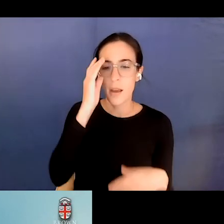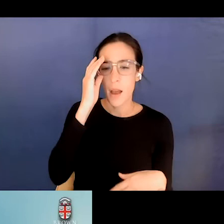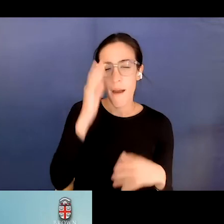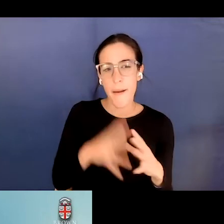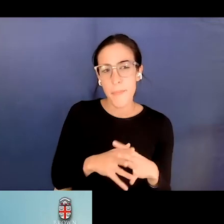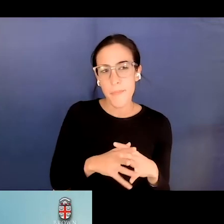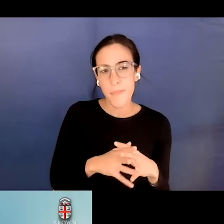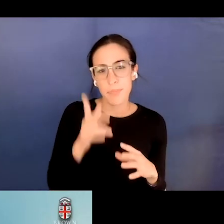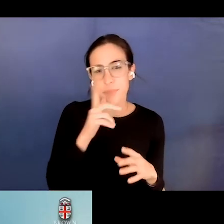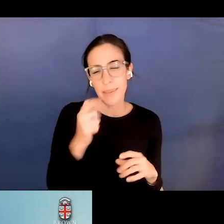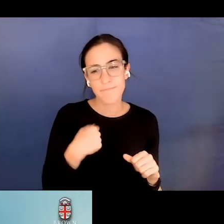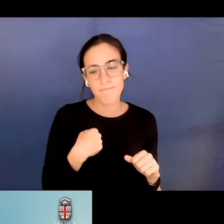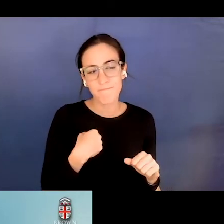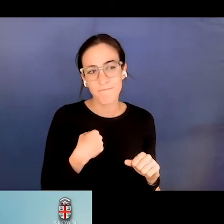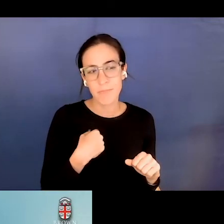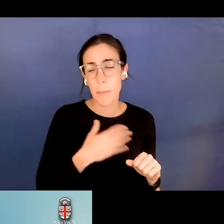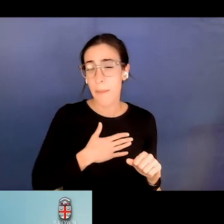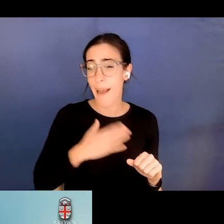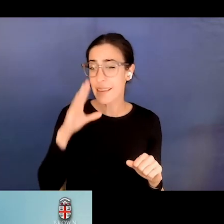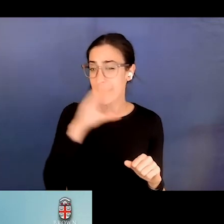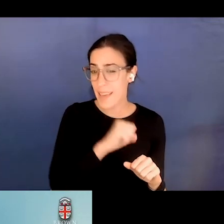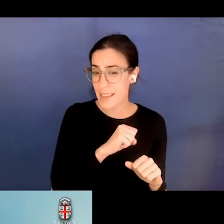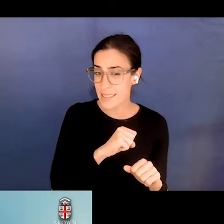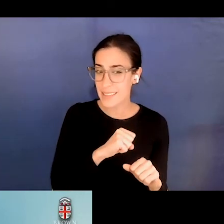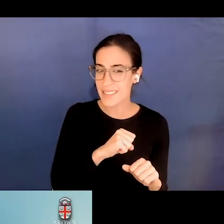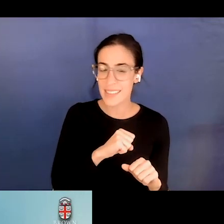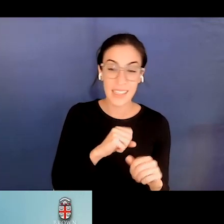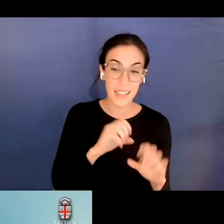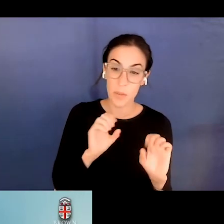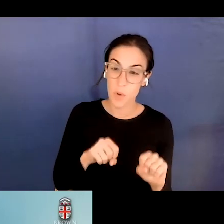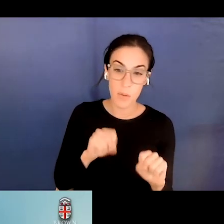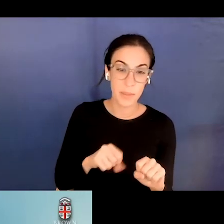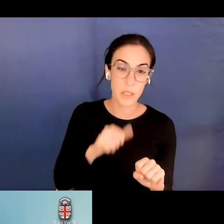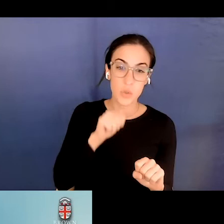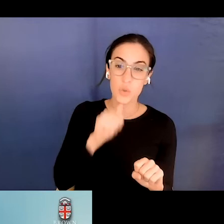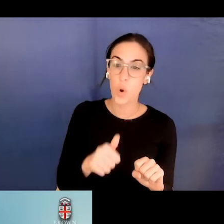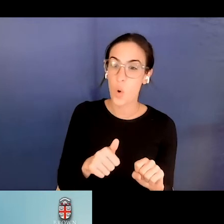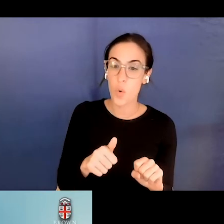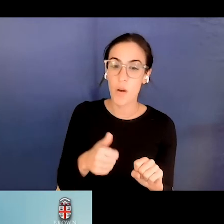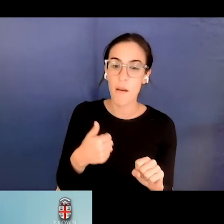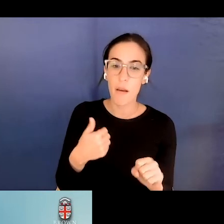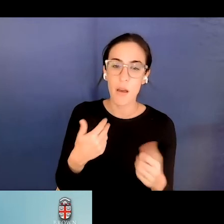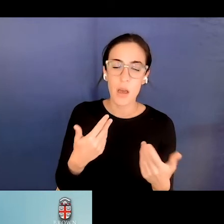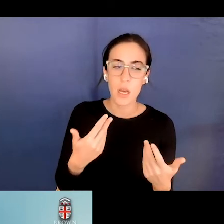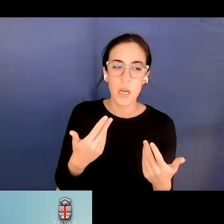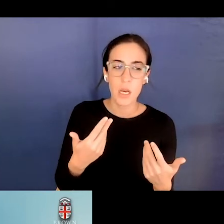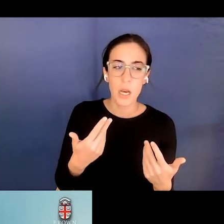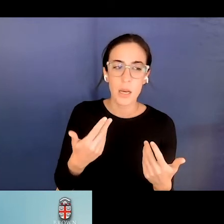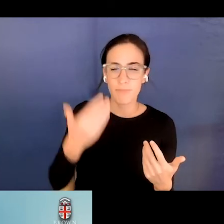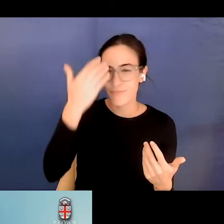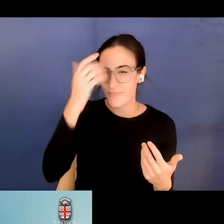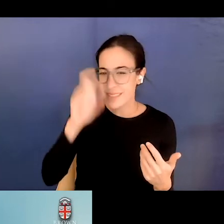I can't say my guess is that they probably don't because it's very formal. It's very sort of structured. Um,